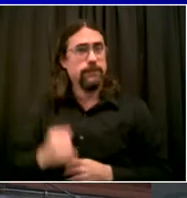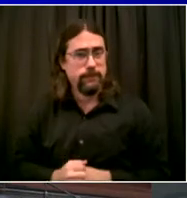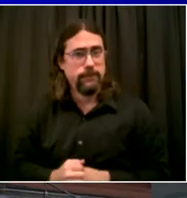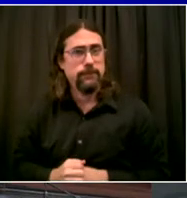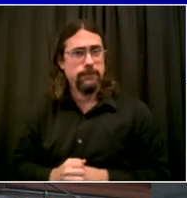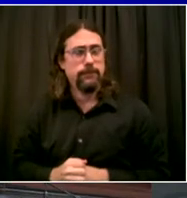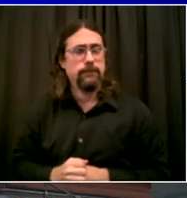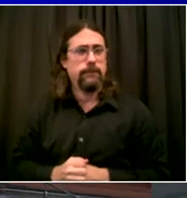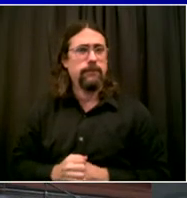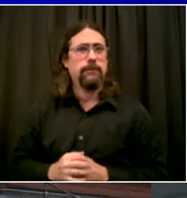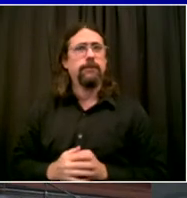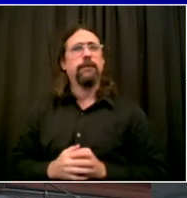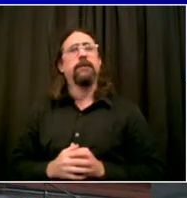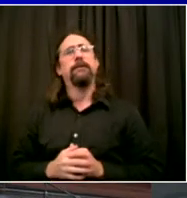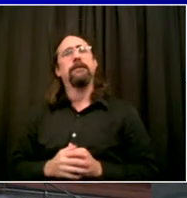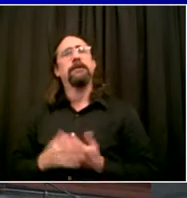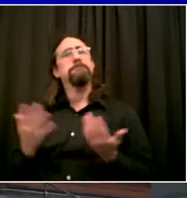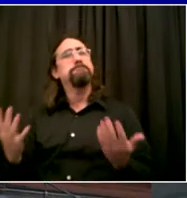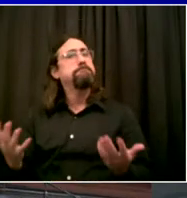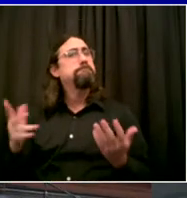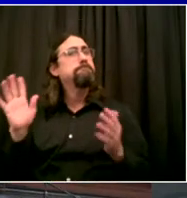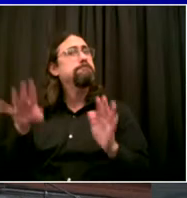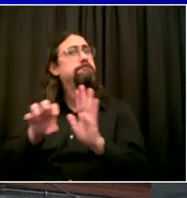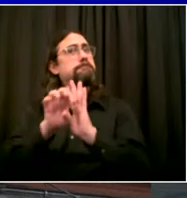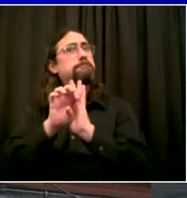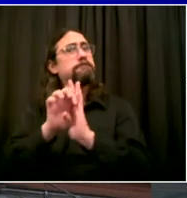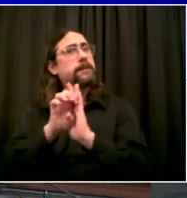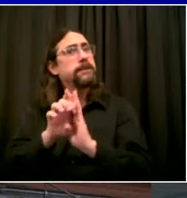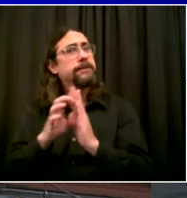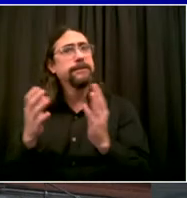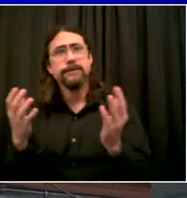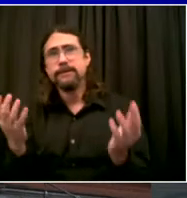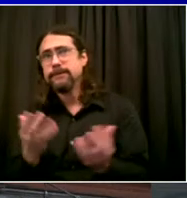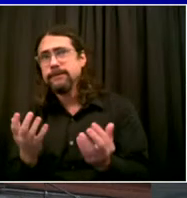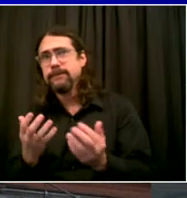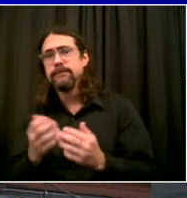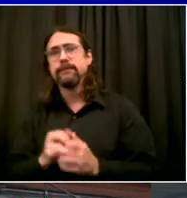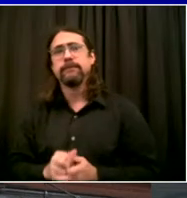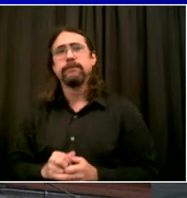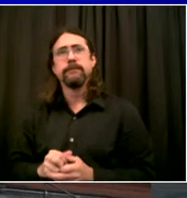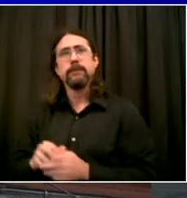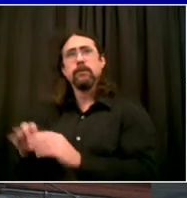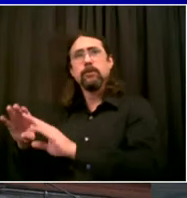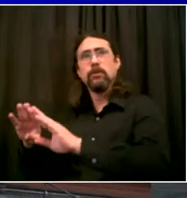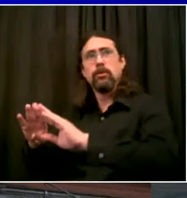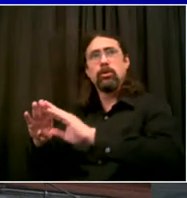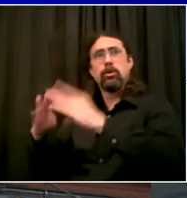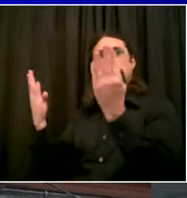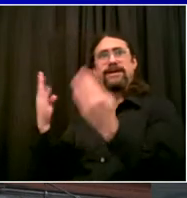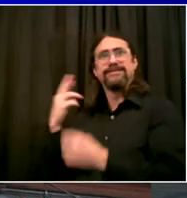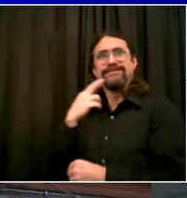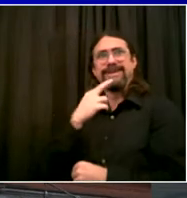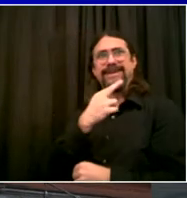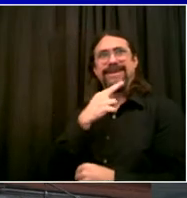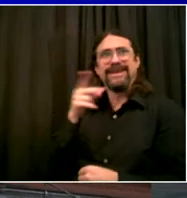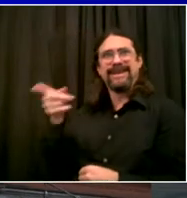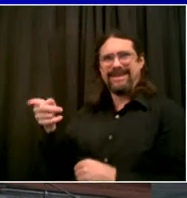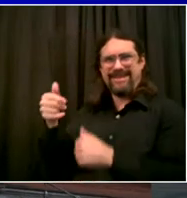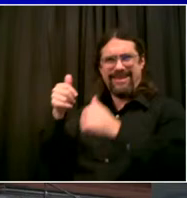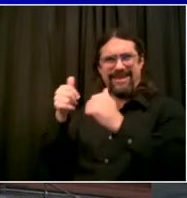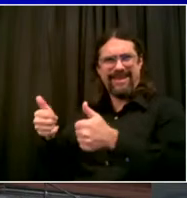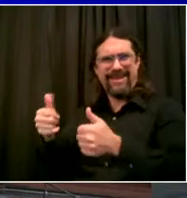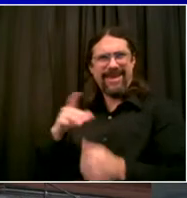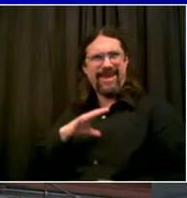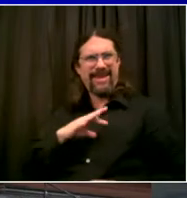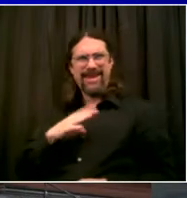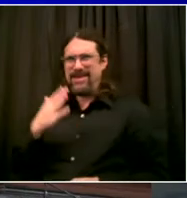tape, doing something that hadn't been done before, offering opportunity for restaurants to use outdoor space, bring back their employees,